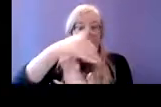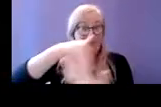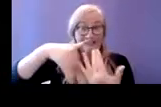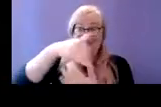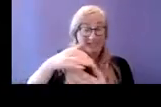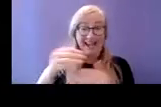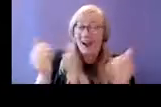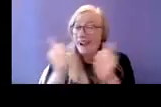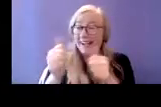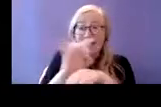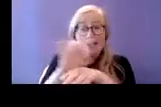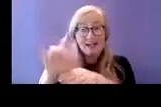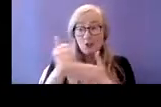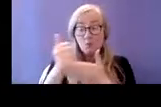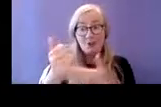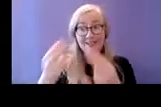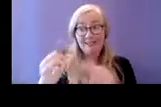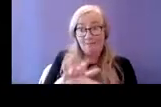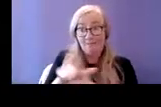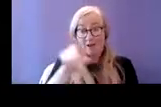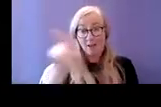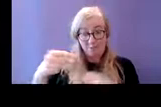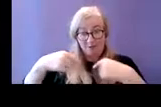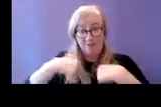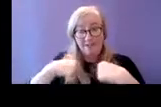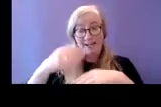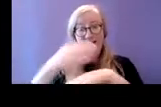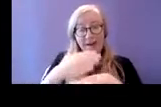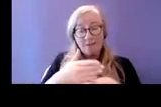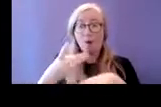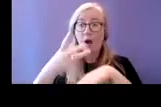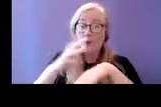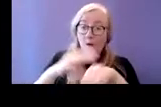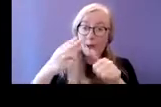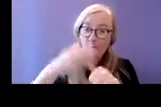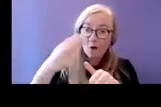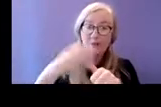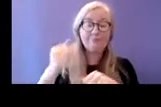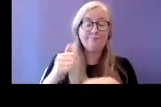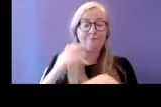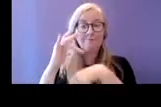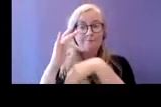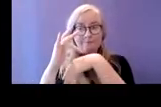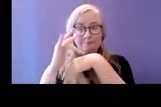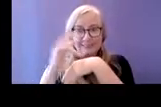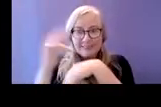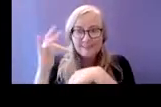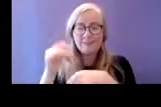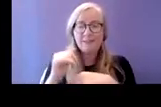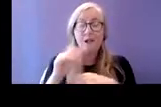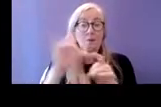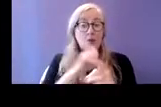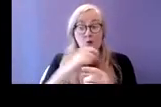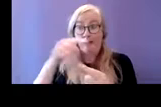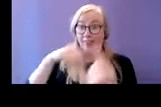well prepared sensitive and accessible staff is probably one of the best supports that we can